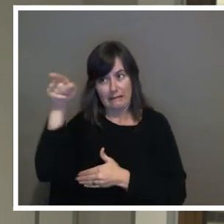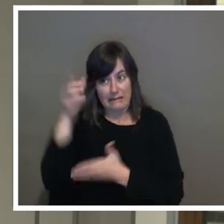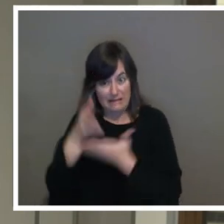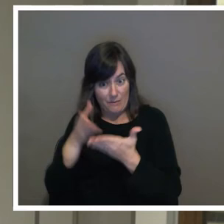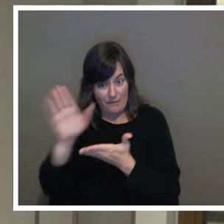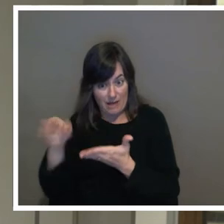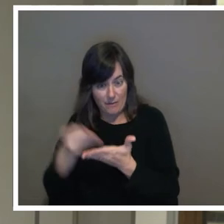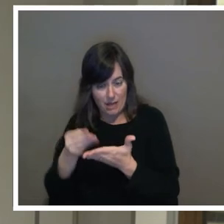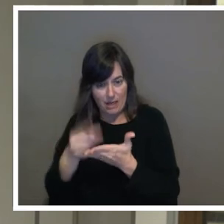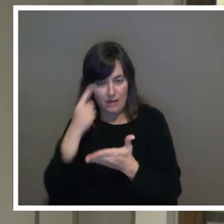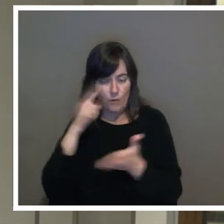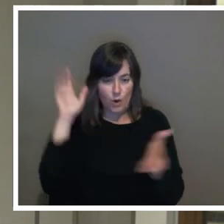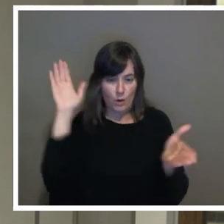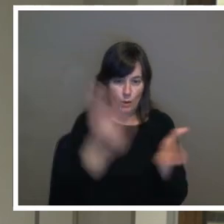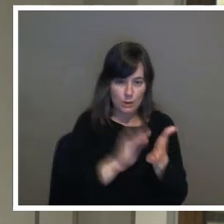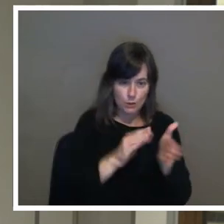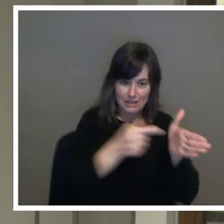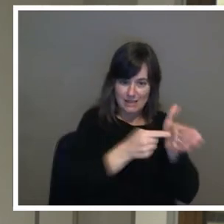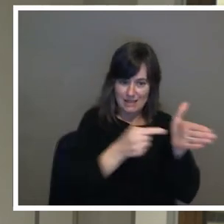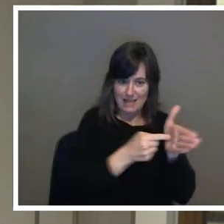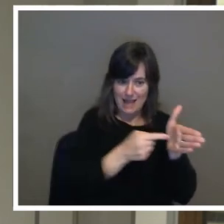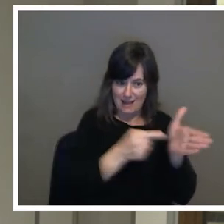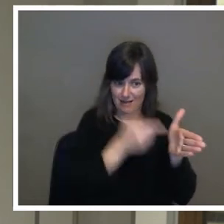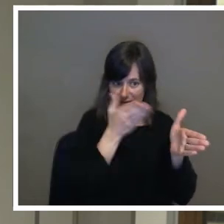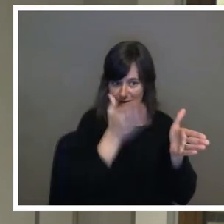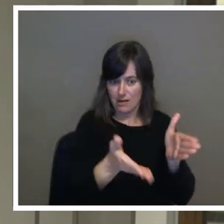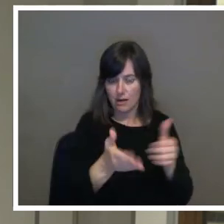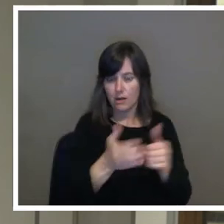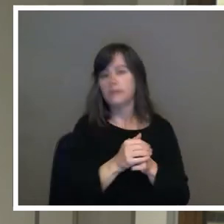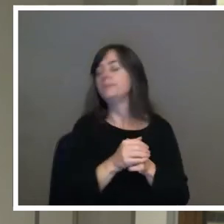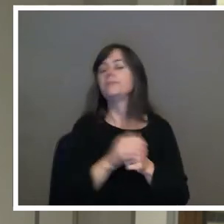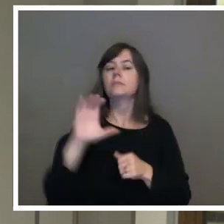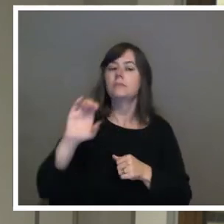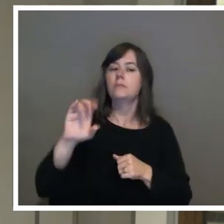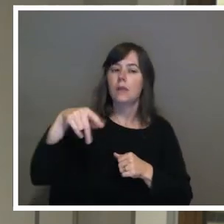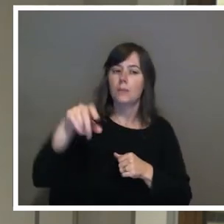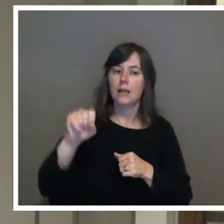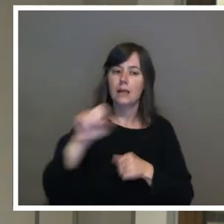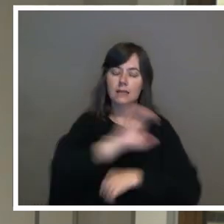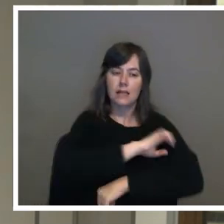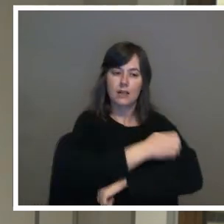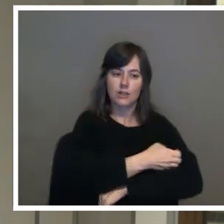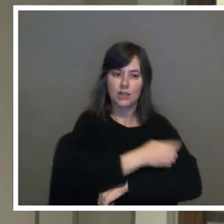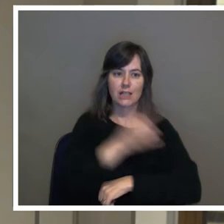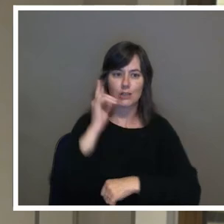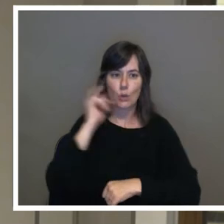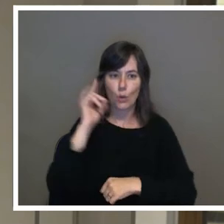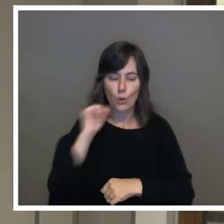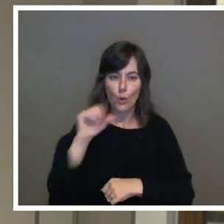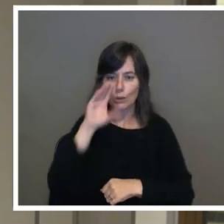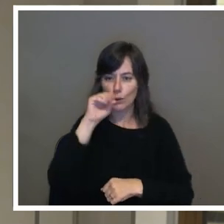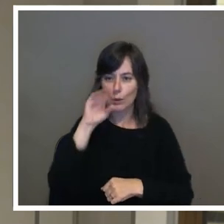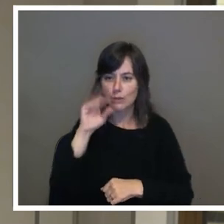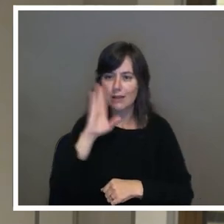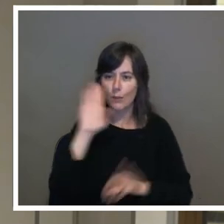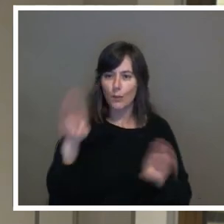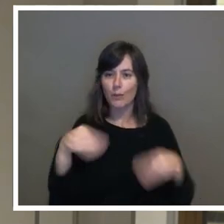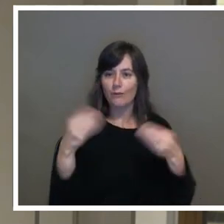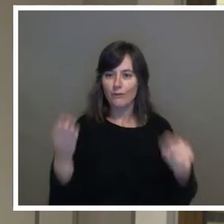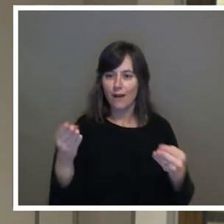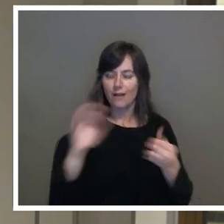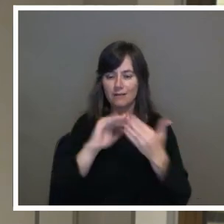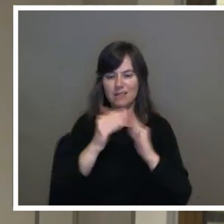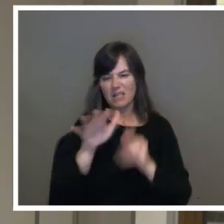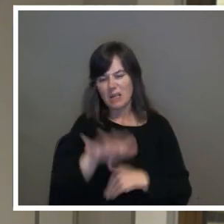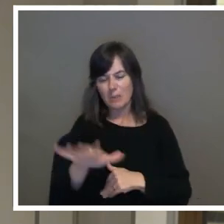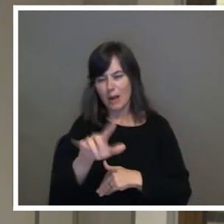that debt that's out there. That's CPS Energy is the golden goose that provides this city about a million dollars a